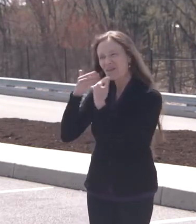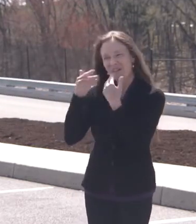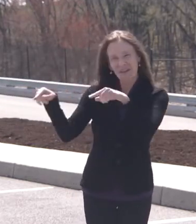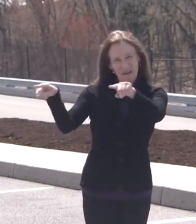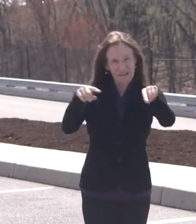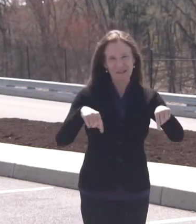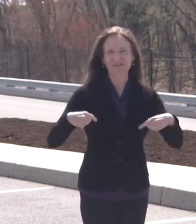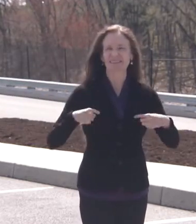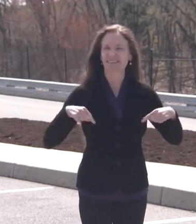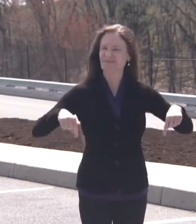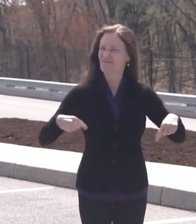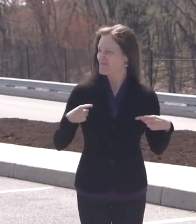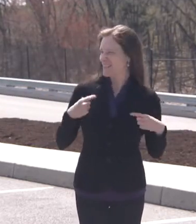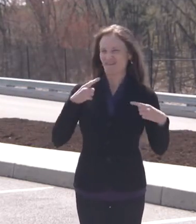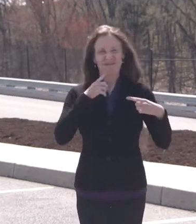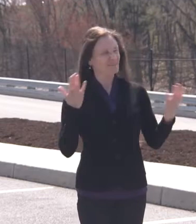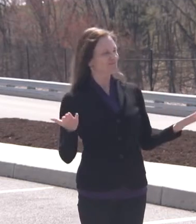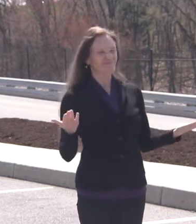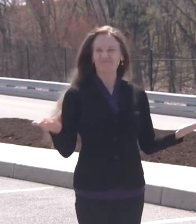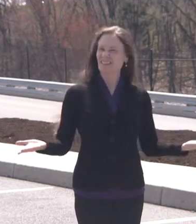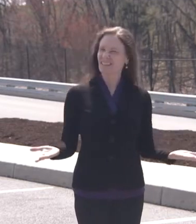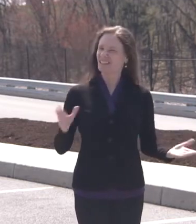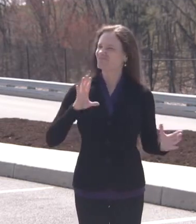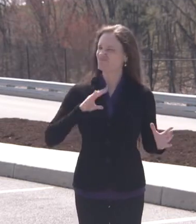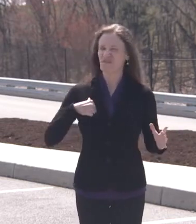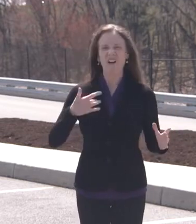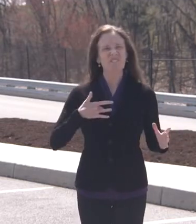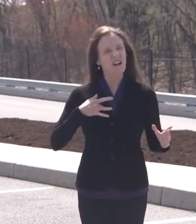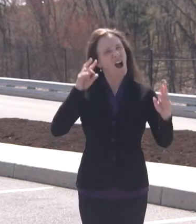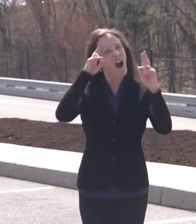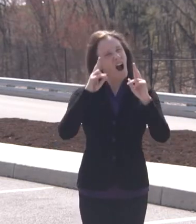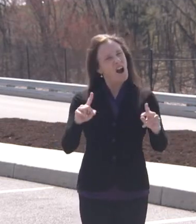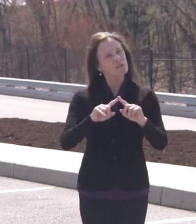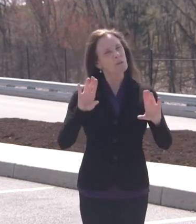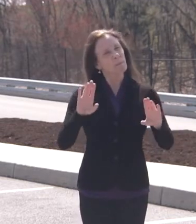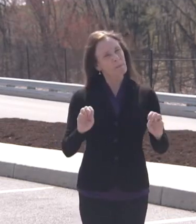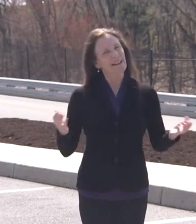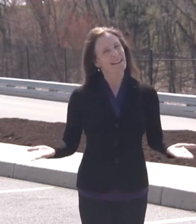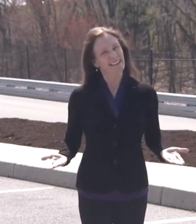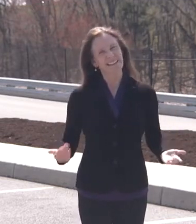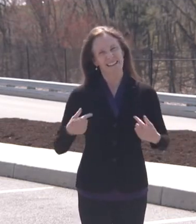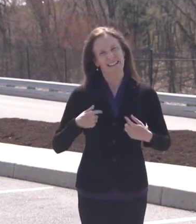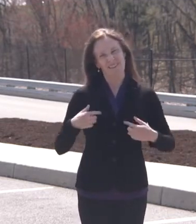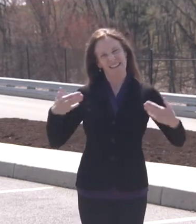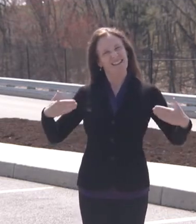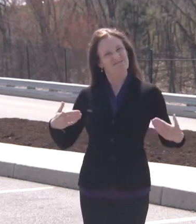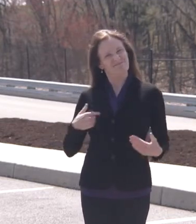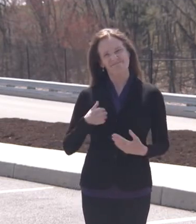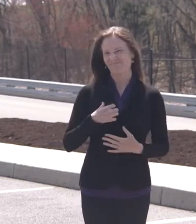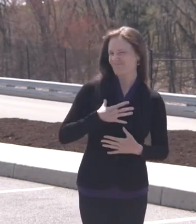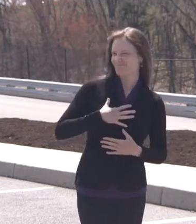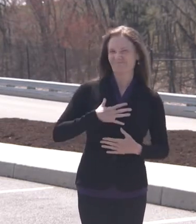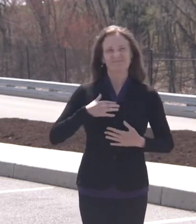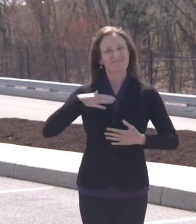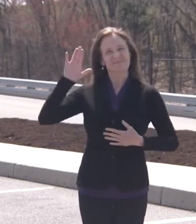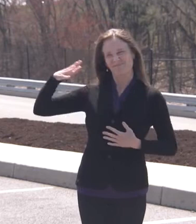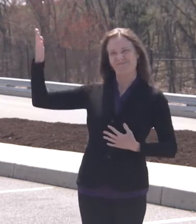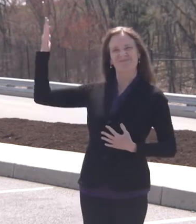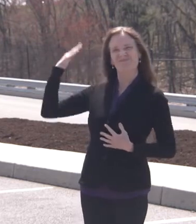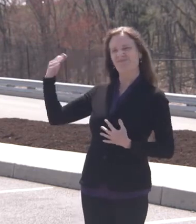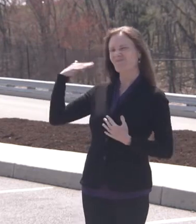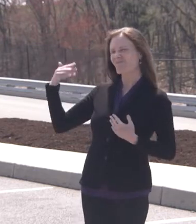be here and to really recognize in a way that I think we maybe haven't done enough of, and that is recognize some of